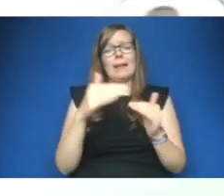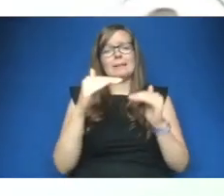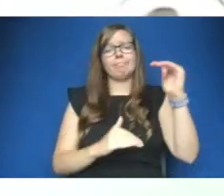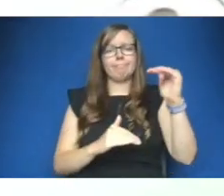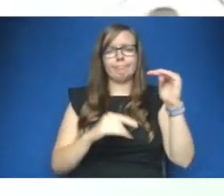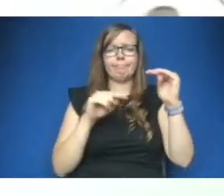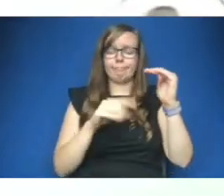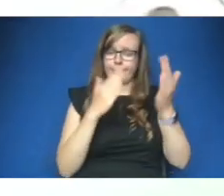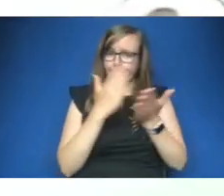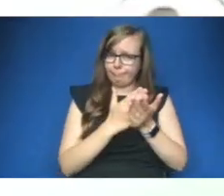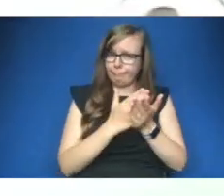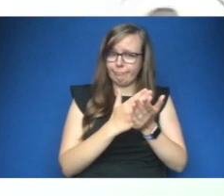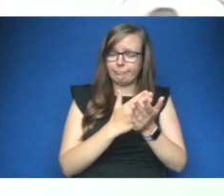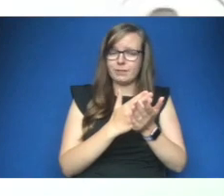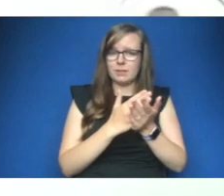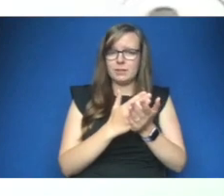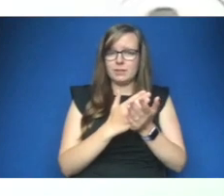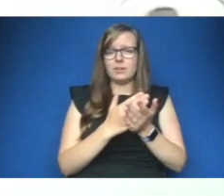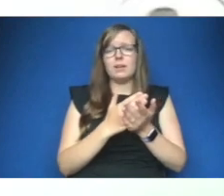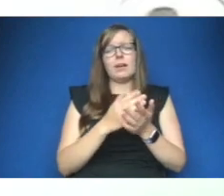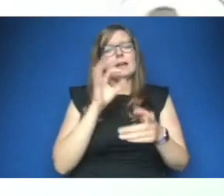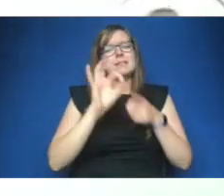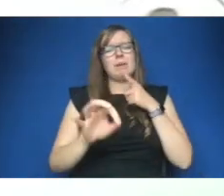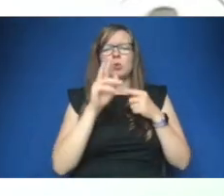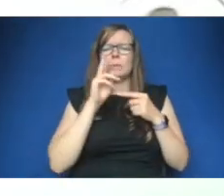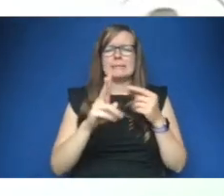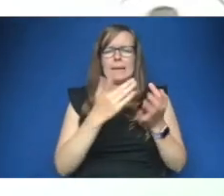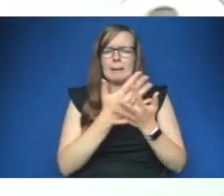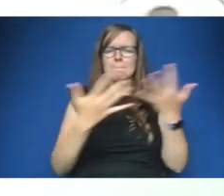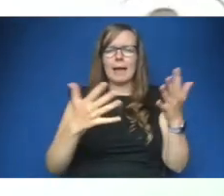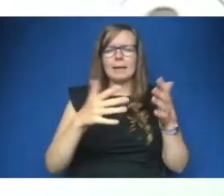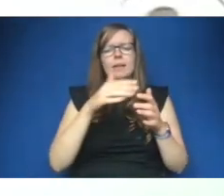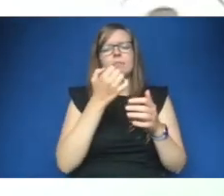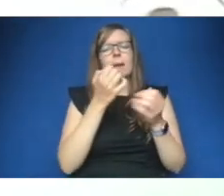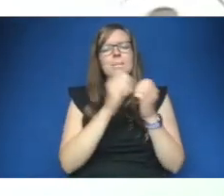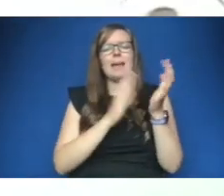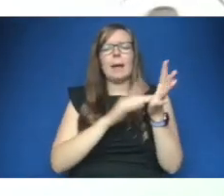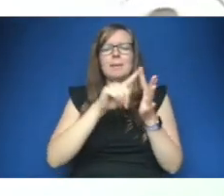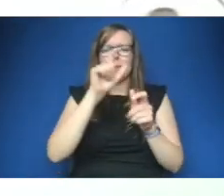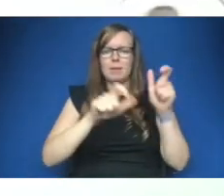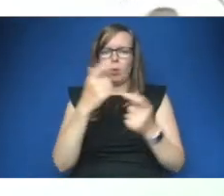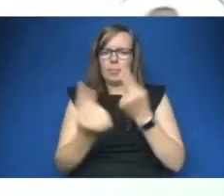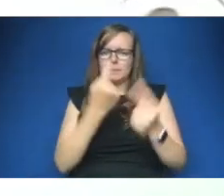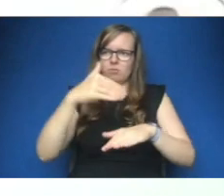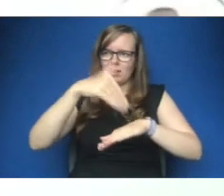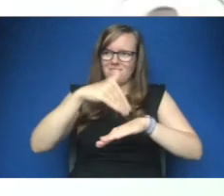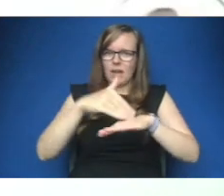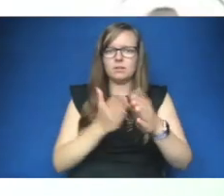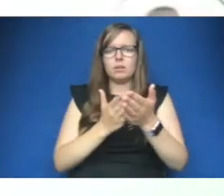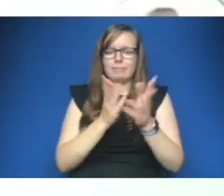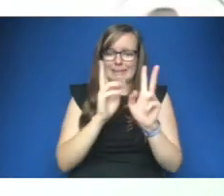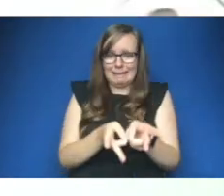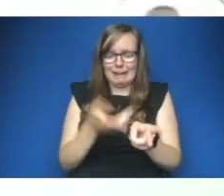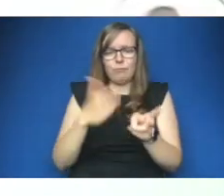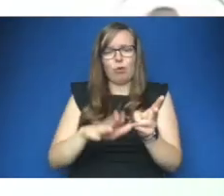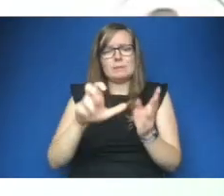especially when we see the disproportionate numbers of bme people being affected and dying from coronavirus right